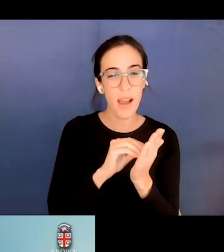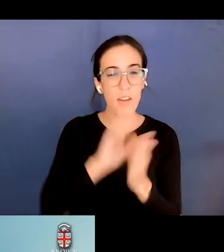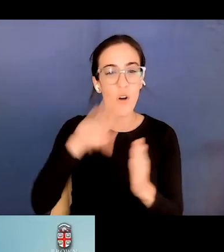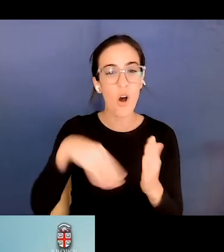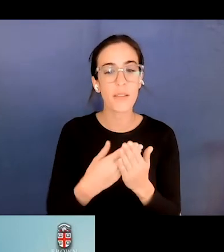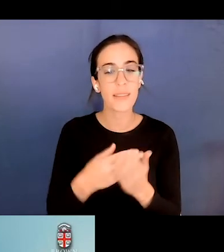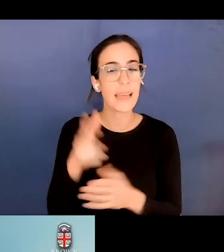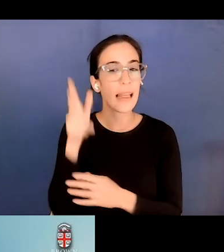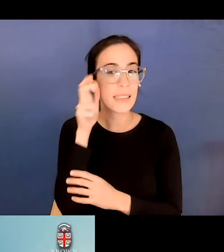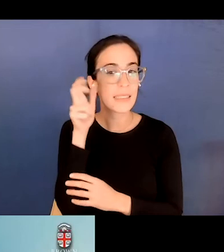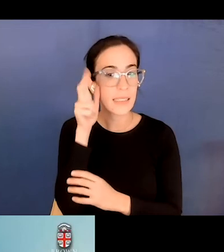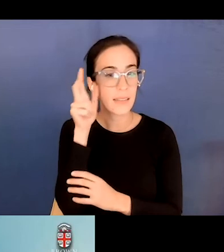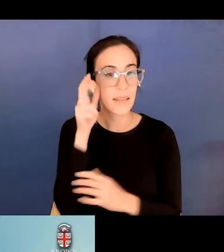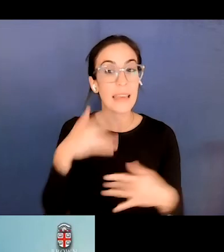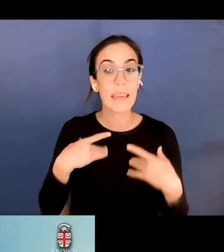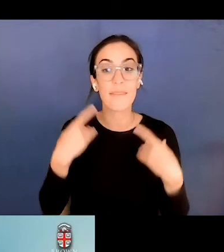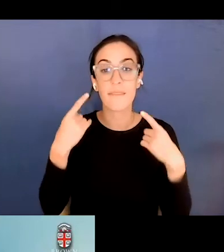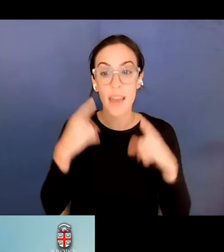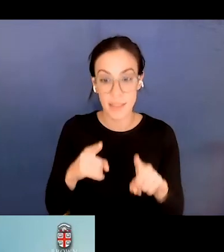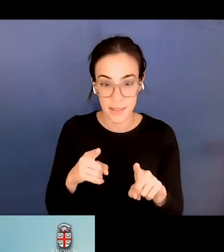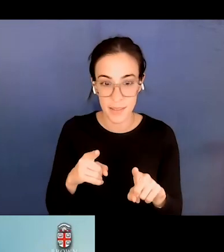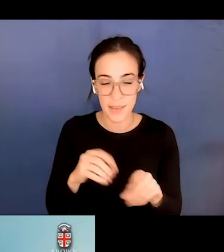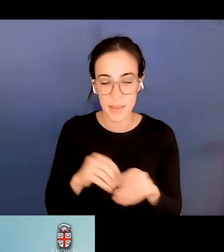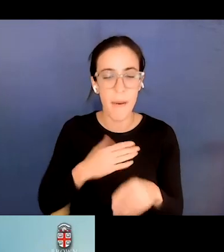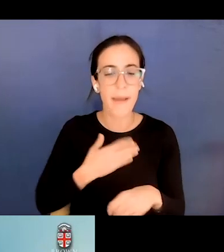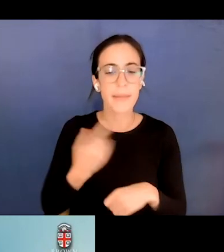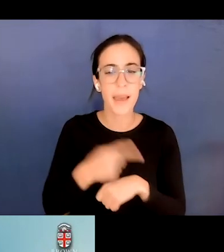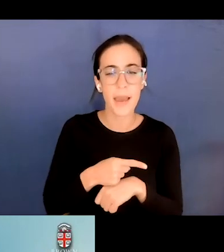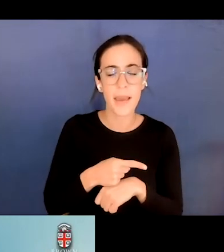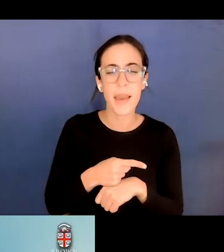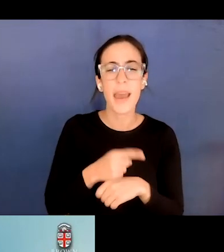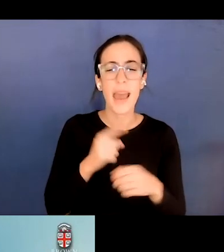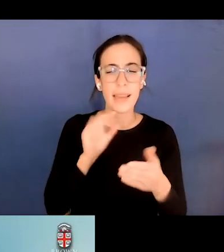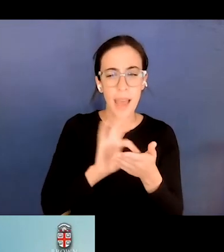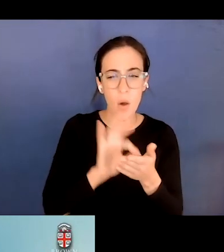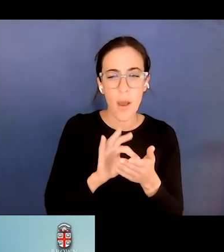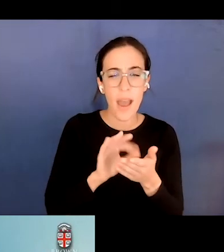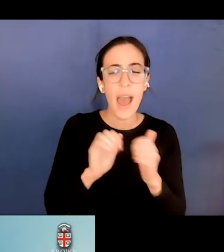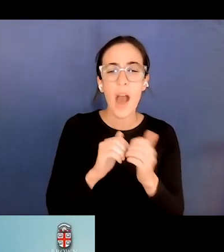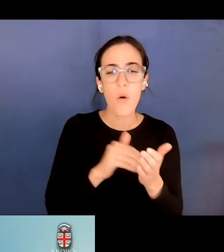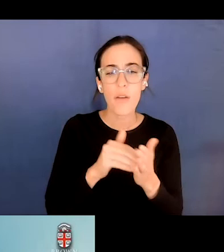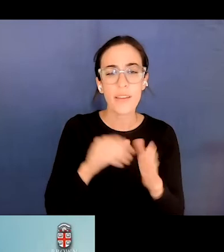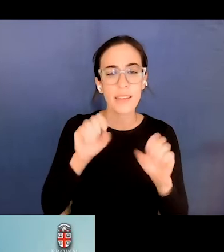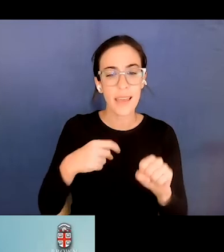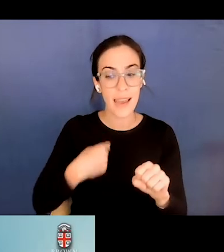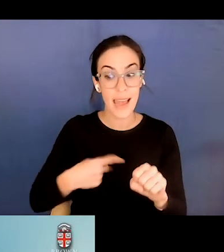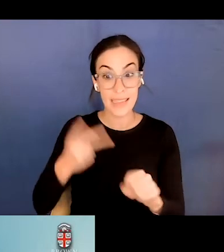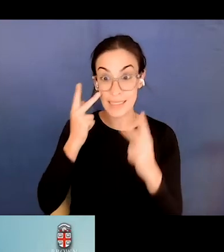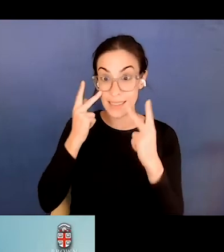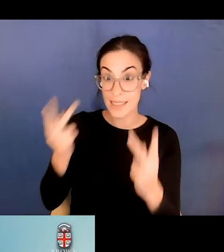do in a day and see what percentage of the time I can see the speaker and what percentage of the time I can only hear the speaker.